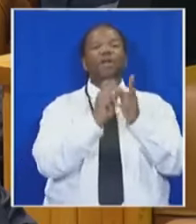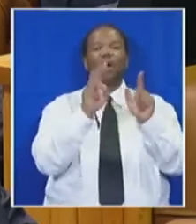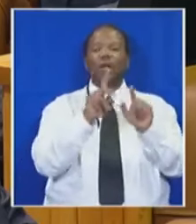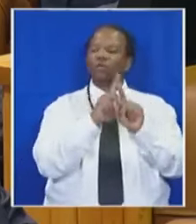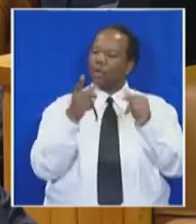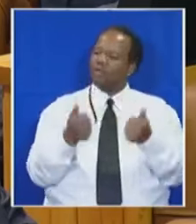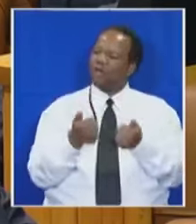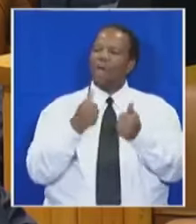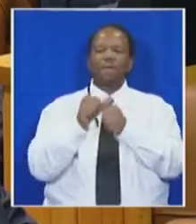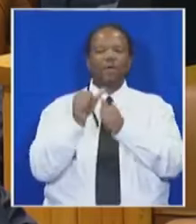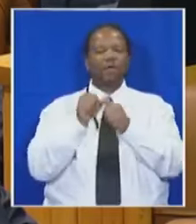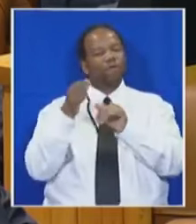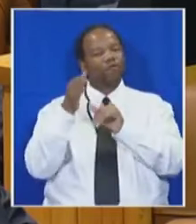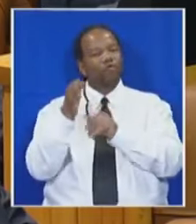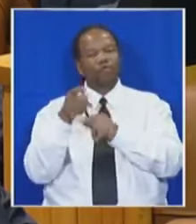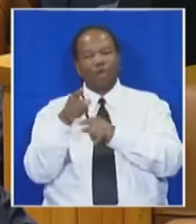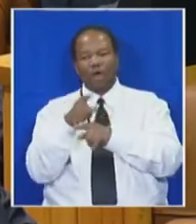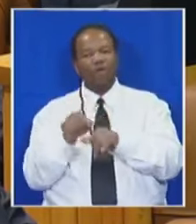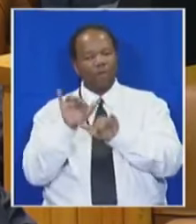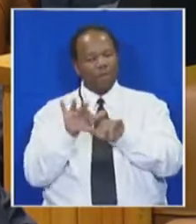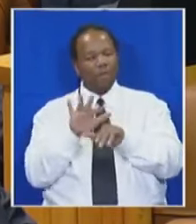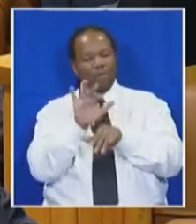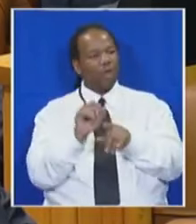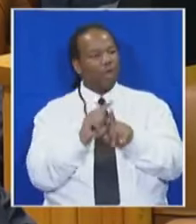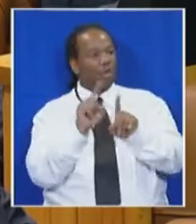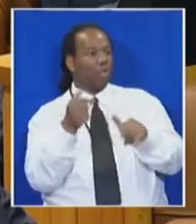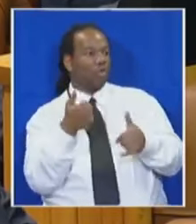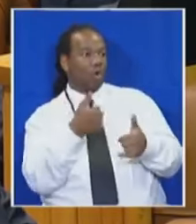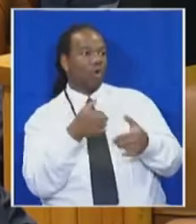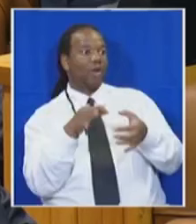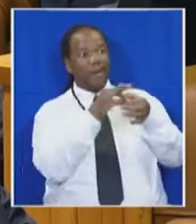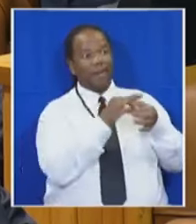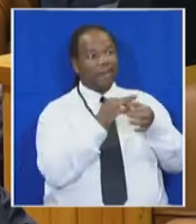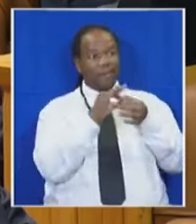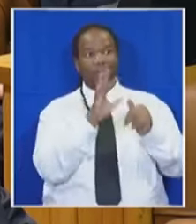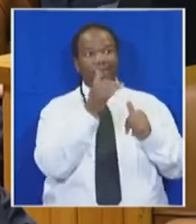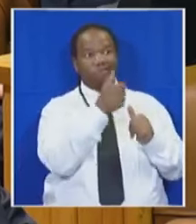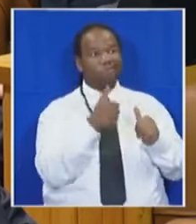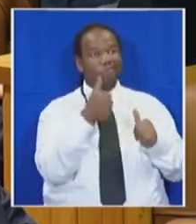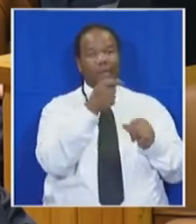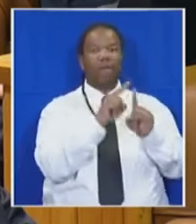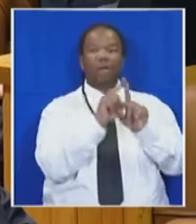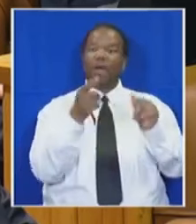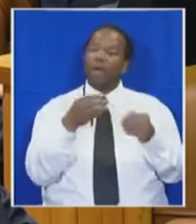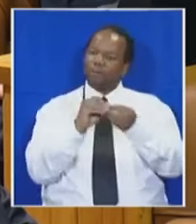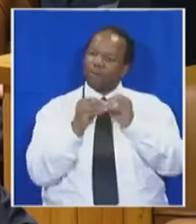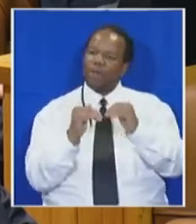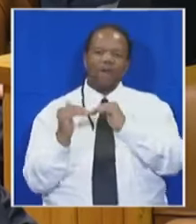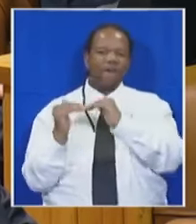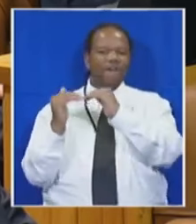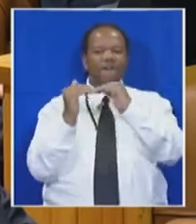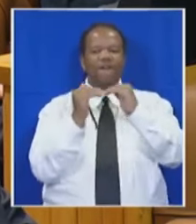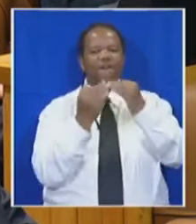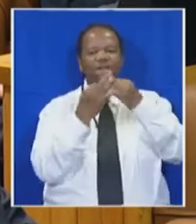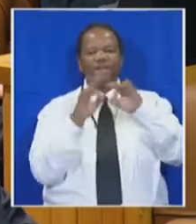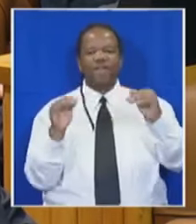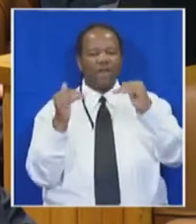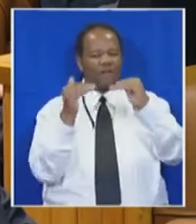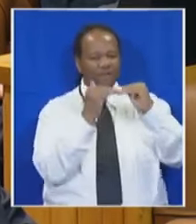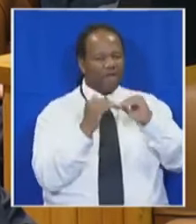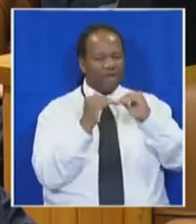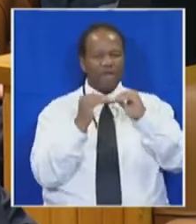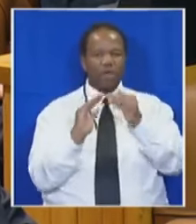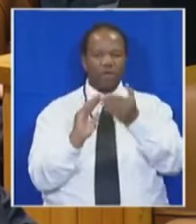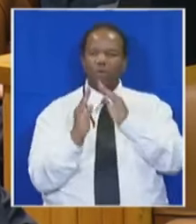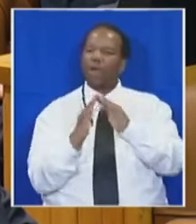for all South Africans, not only those who are connected. We will create a free and fair society with equal opportunities for all,